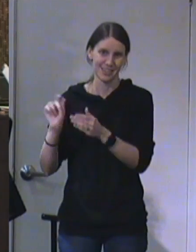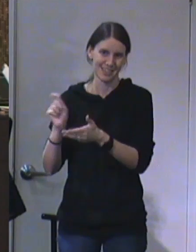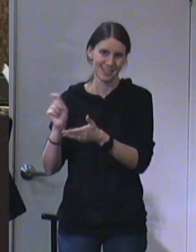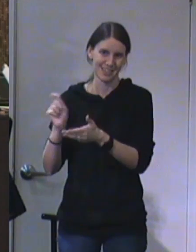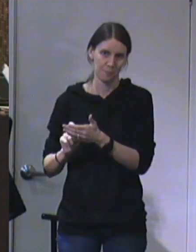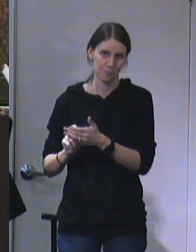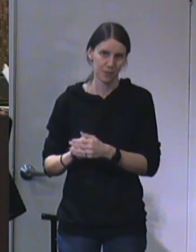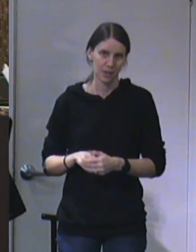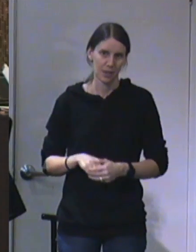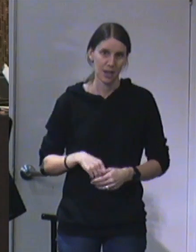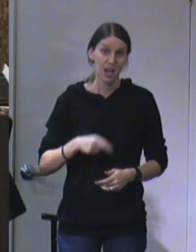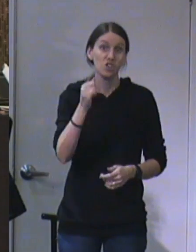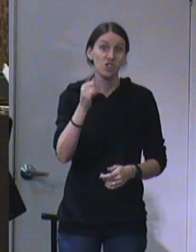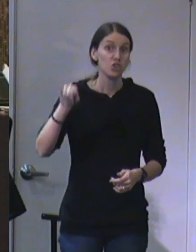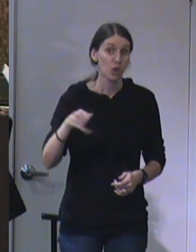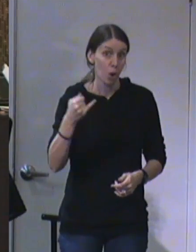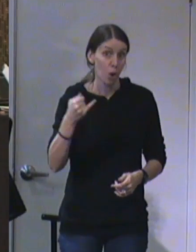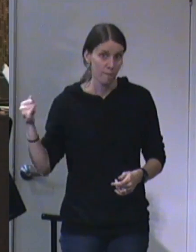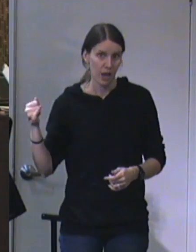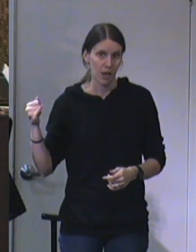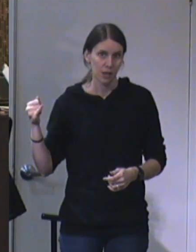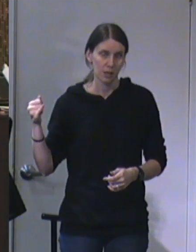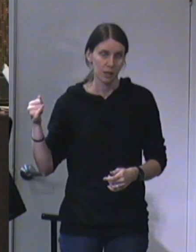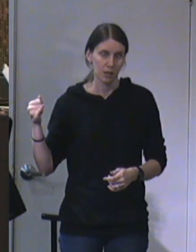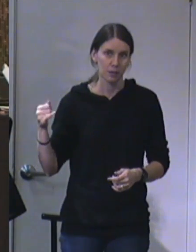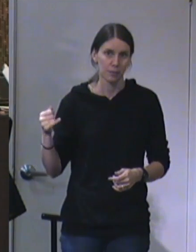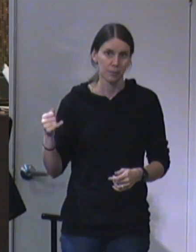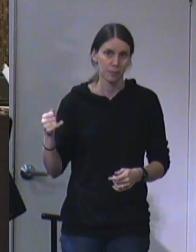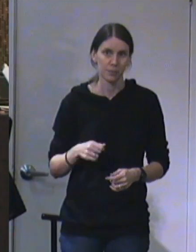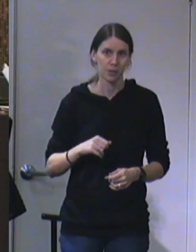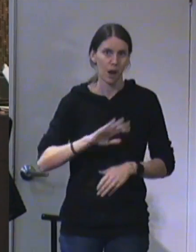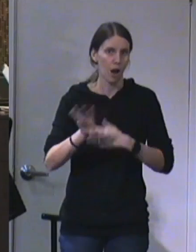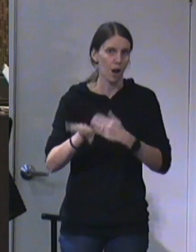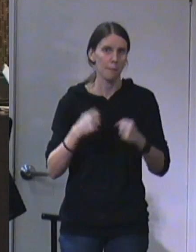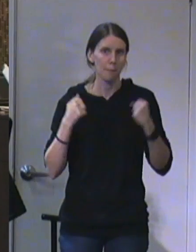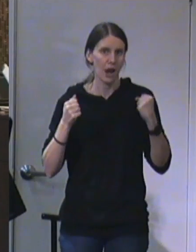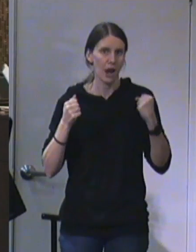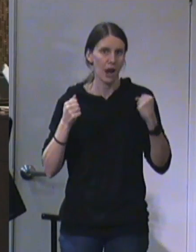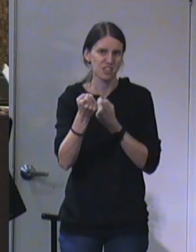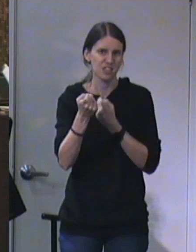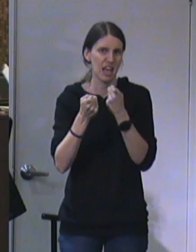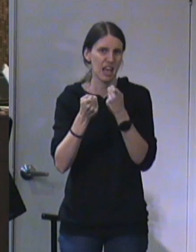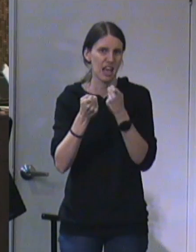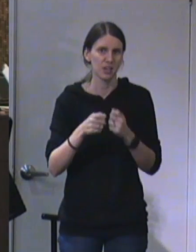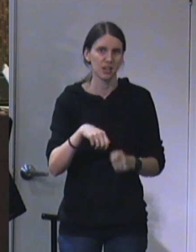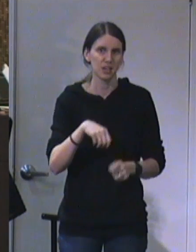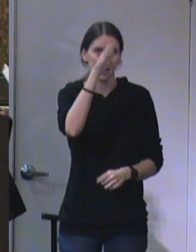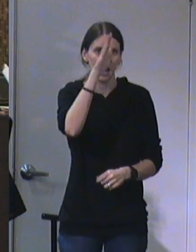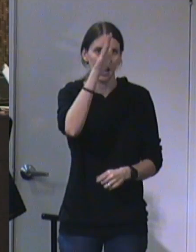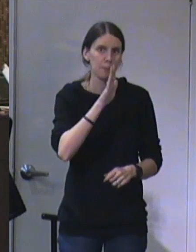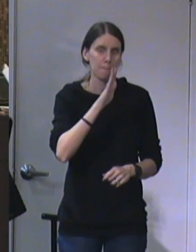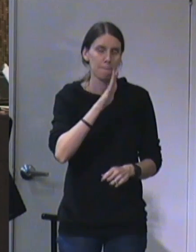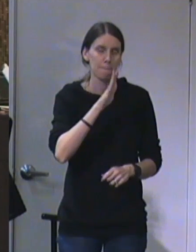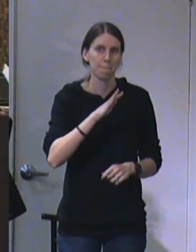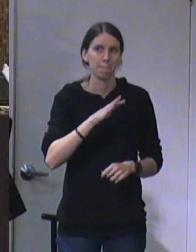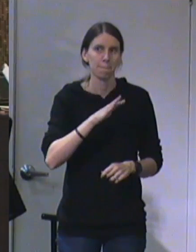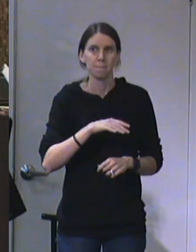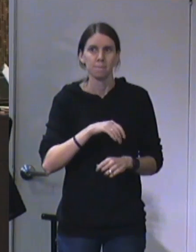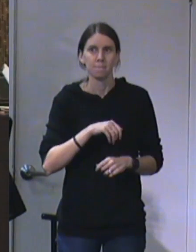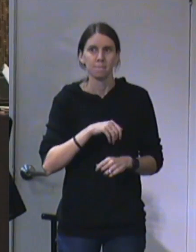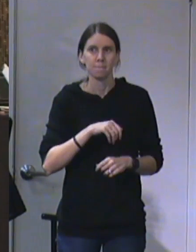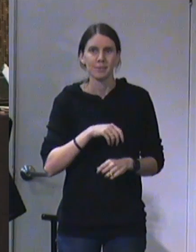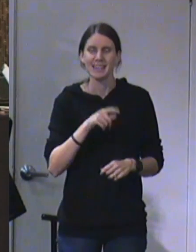Jehovah is this almighty, sovereign, self-existent God, and it says